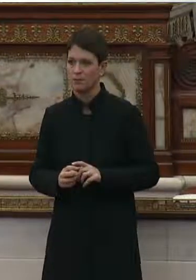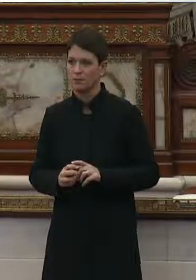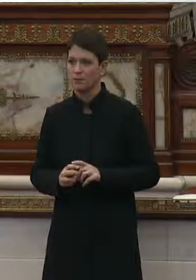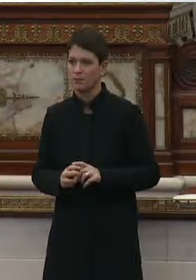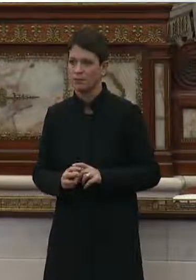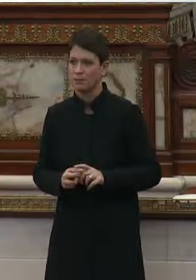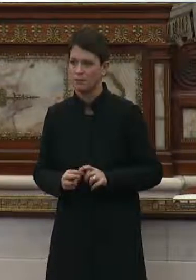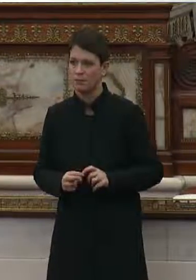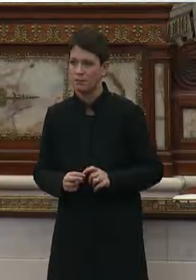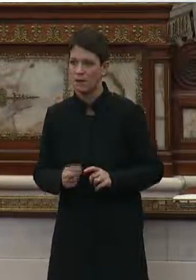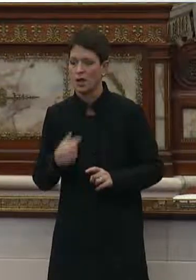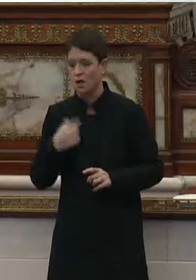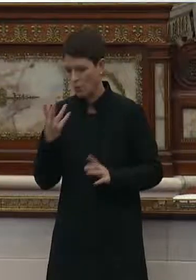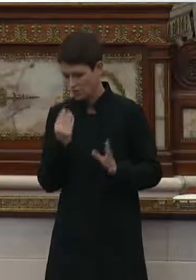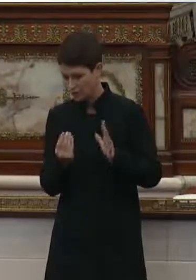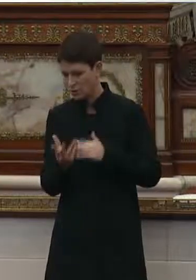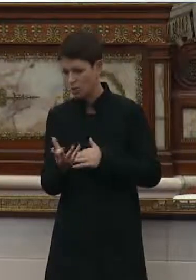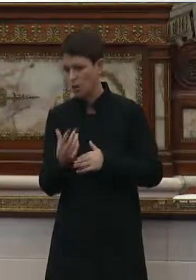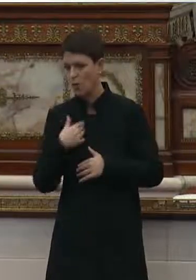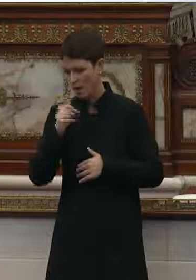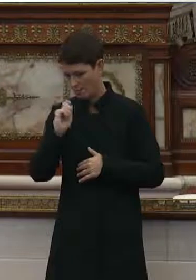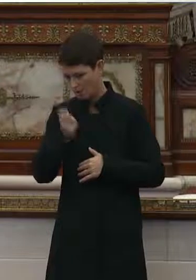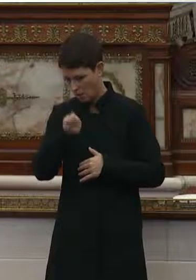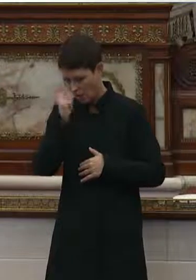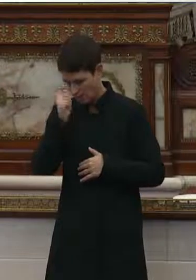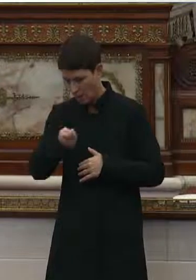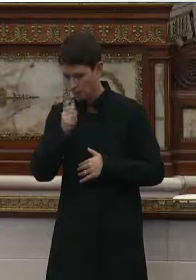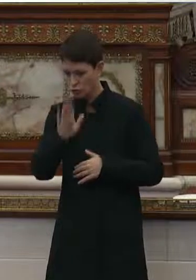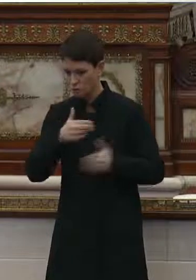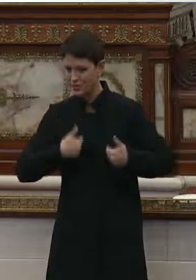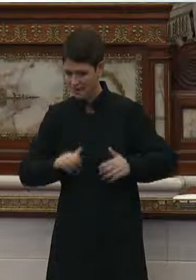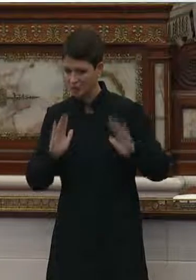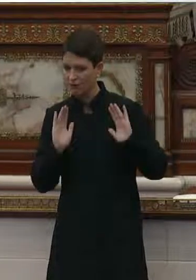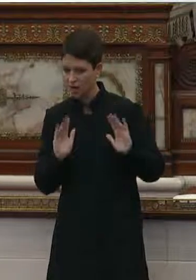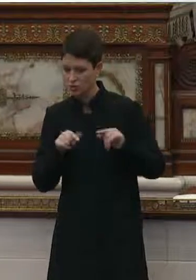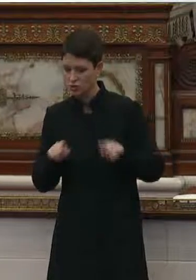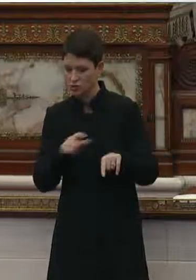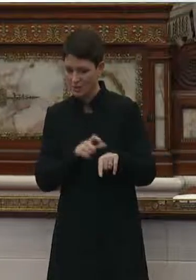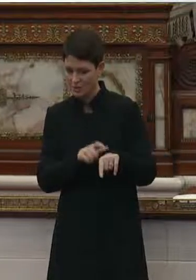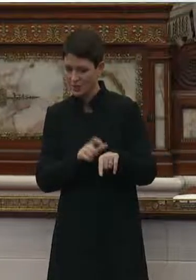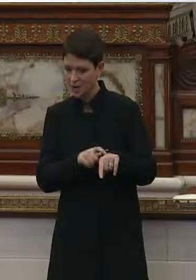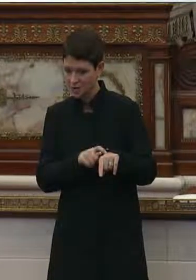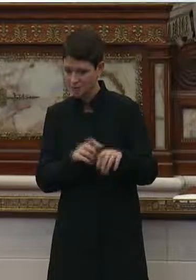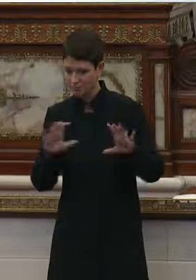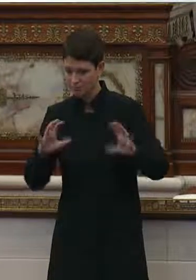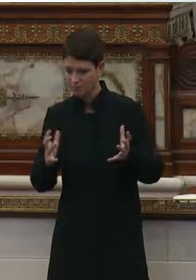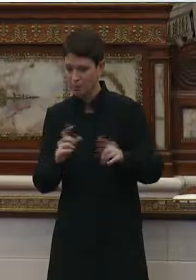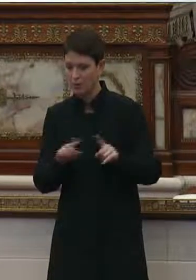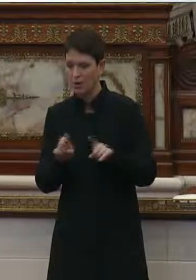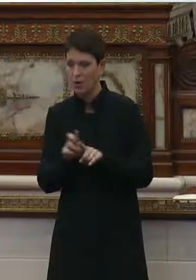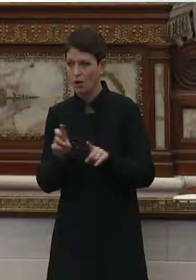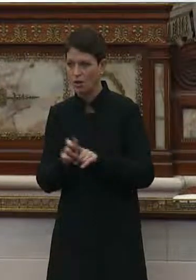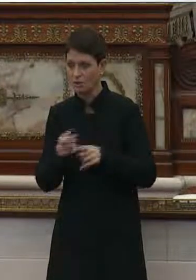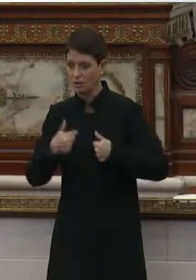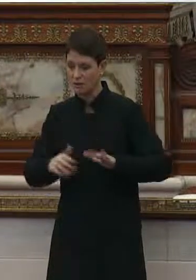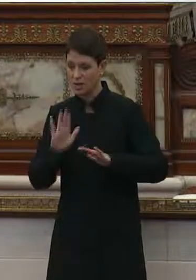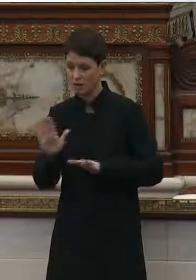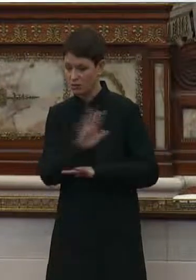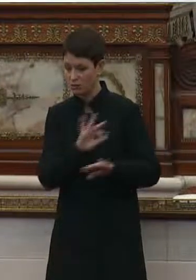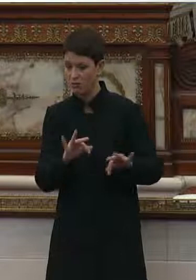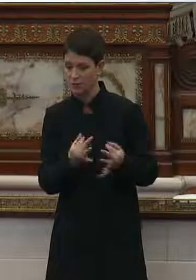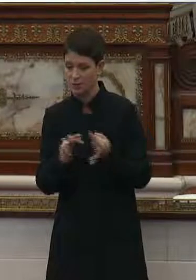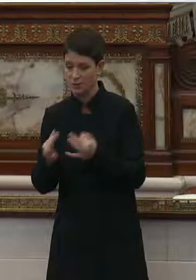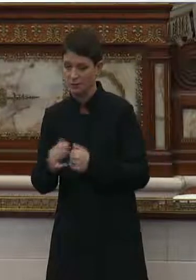I just wanted to let you know, I'm acknowledging the sacrifice that you made during this time. And it's also was a sacrifice for your family.